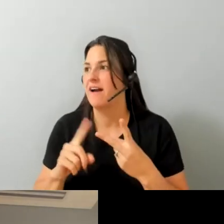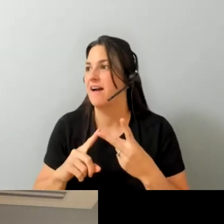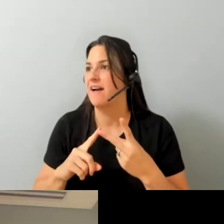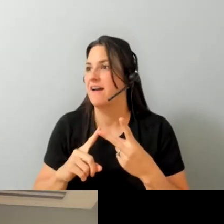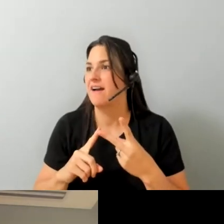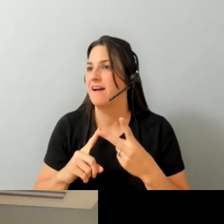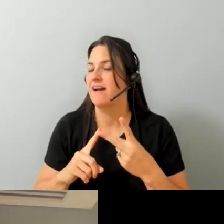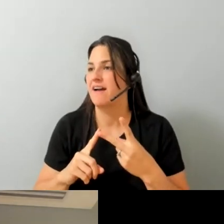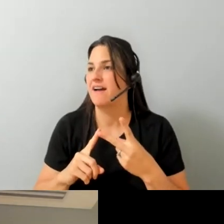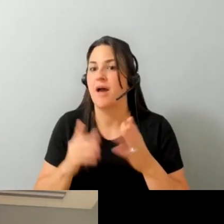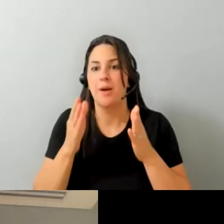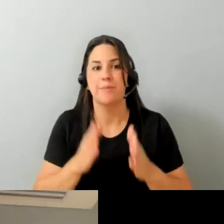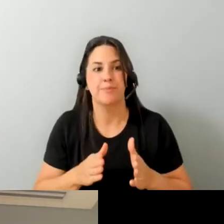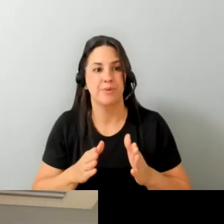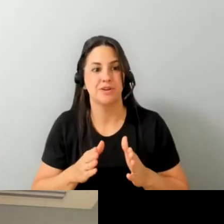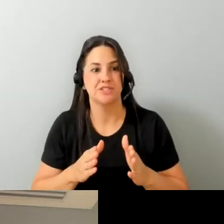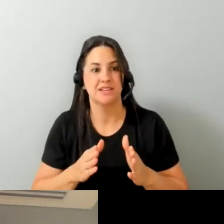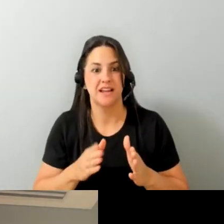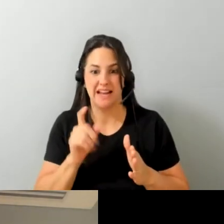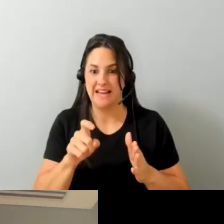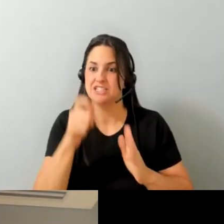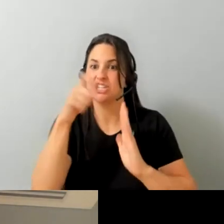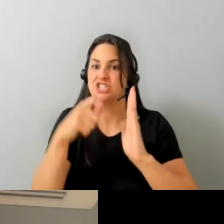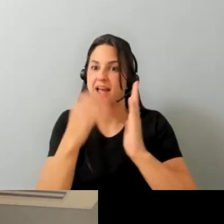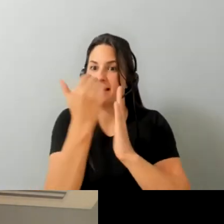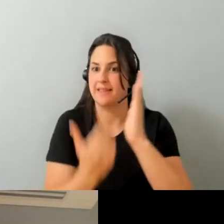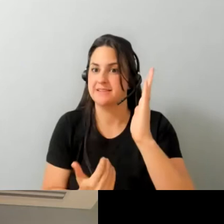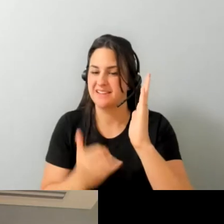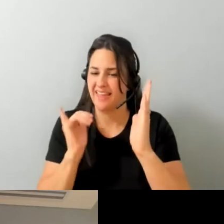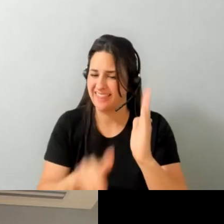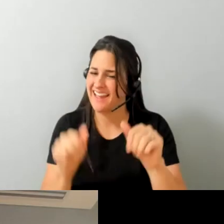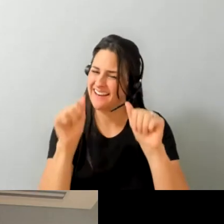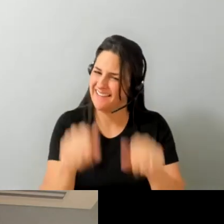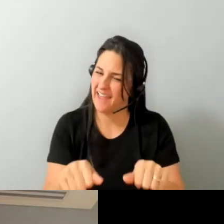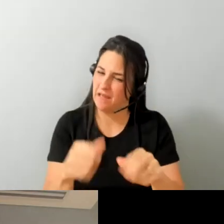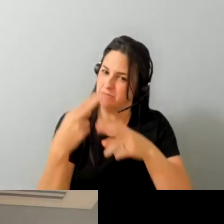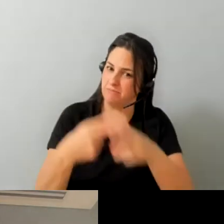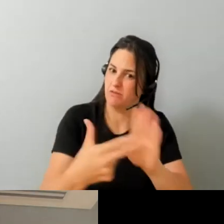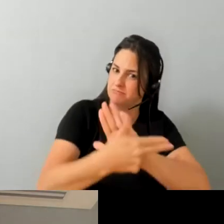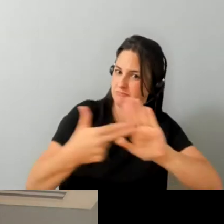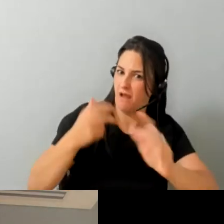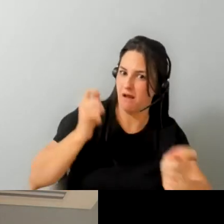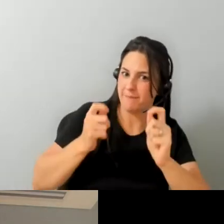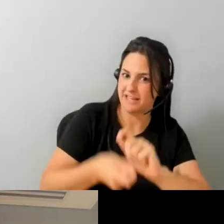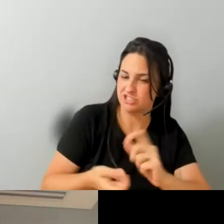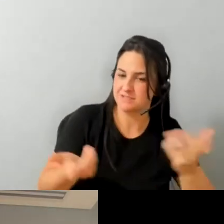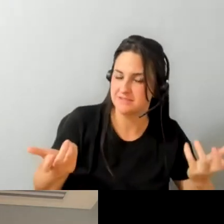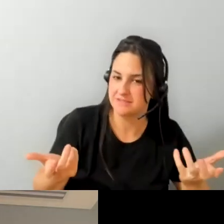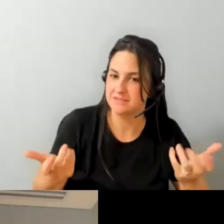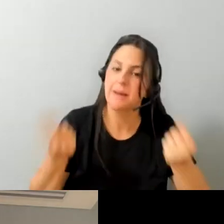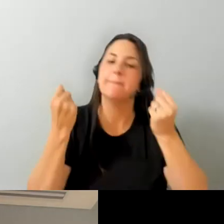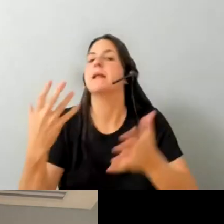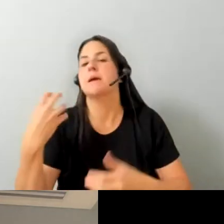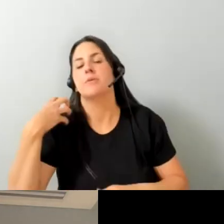to-do list for an individual can be an accommodation um a lot of employers you know they really are scared